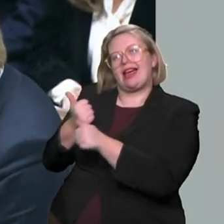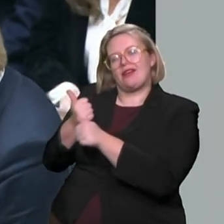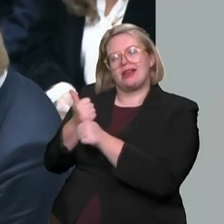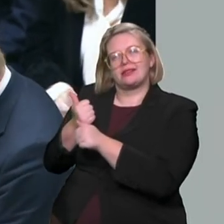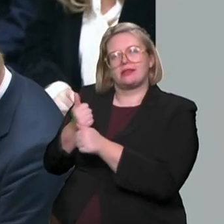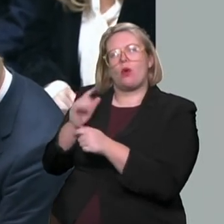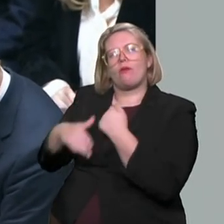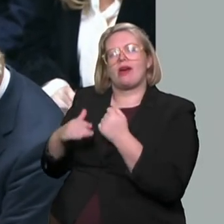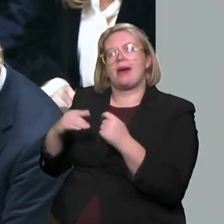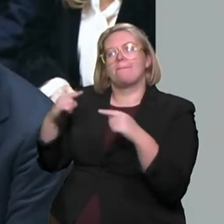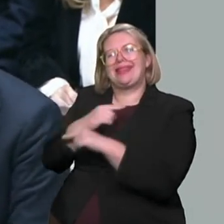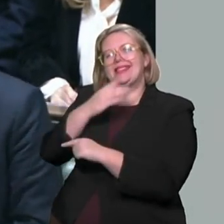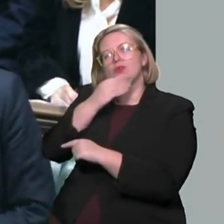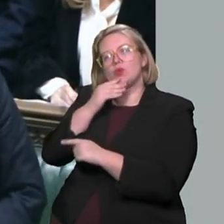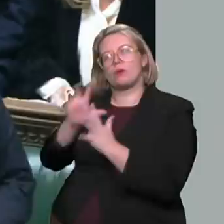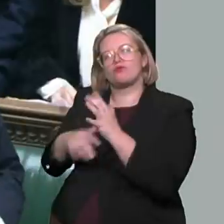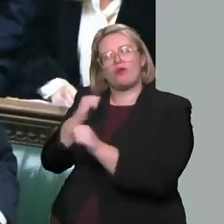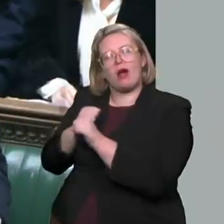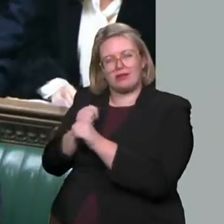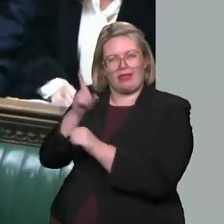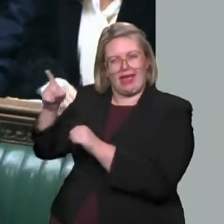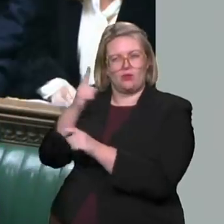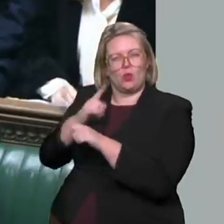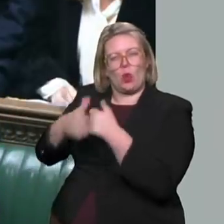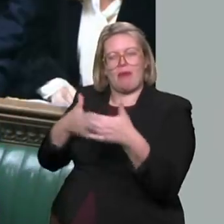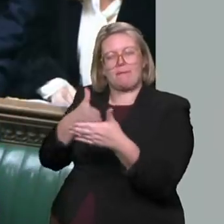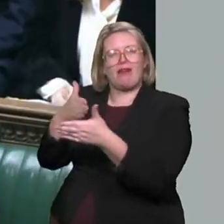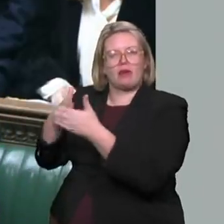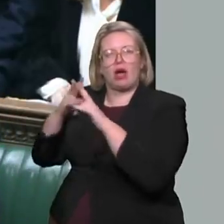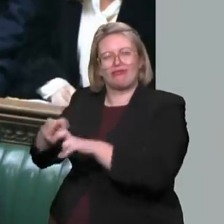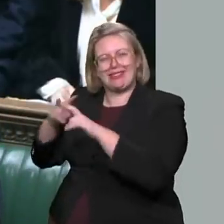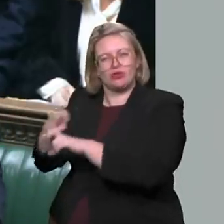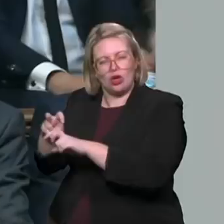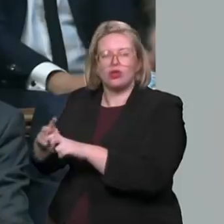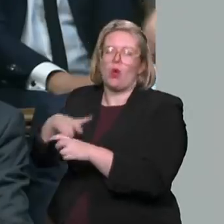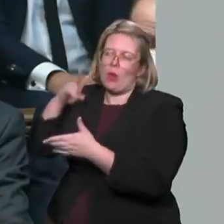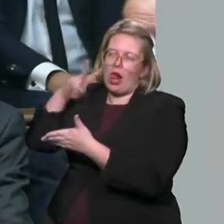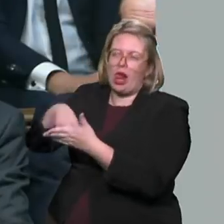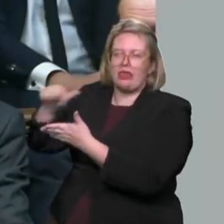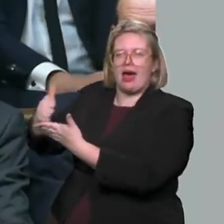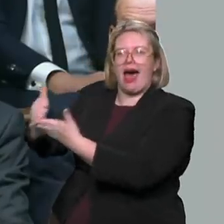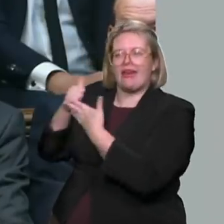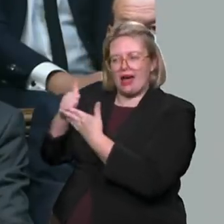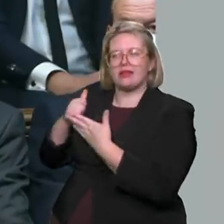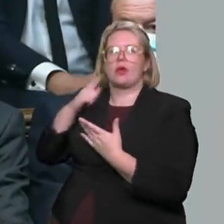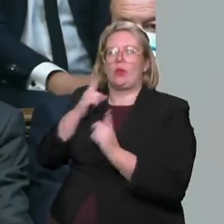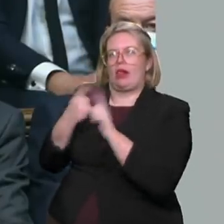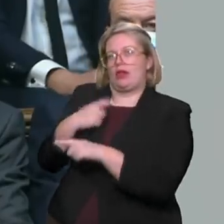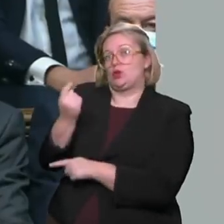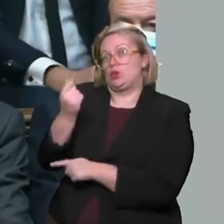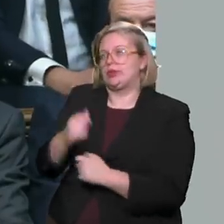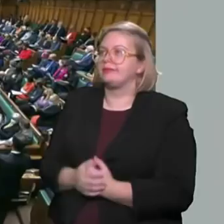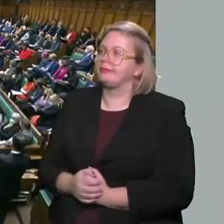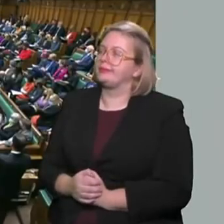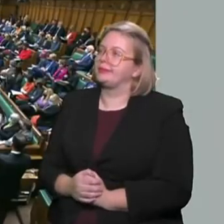reducing barriers to research with controlled drugs, such as the one he describes, and we will be getting back to him as